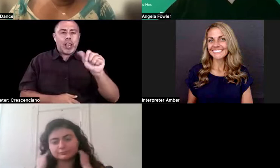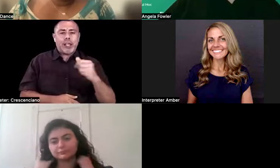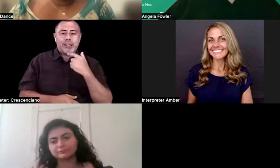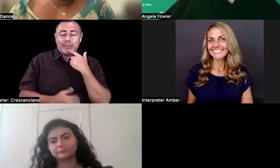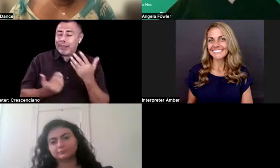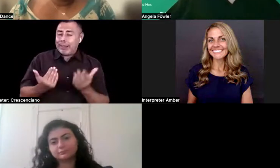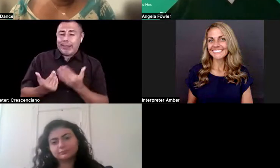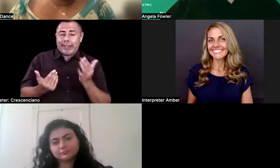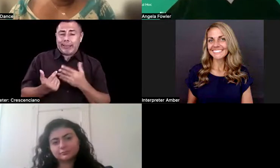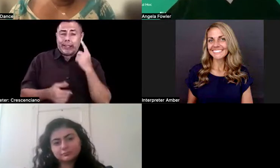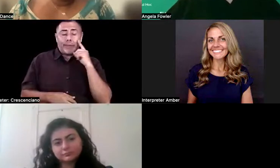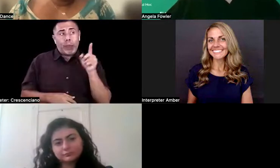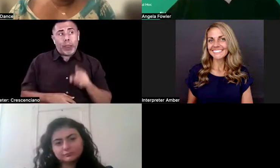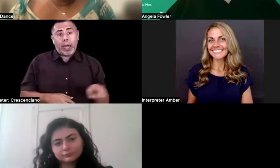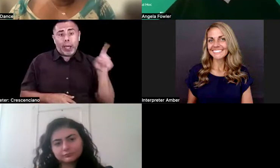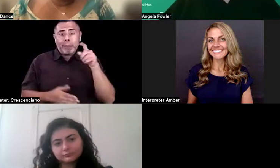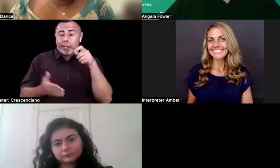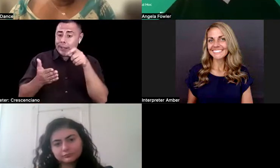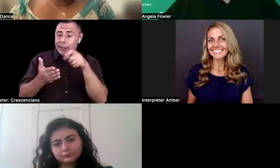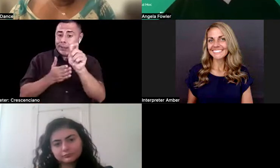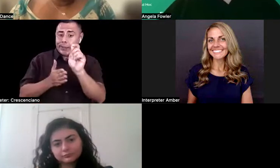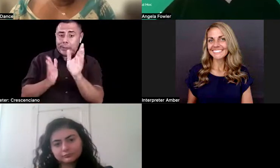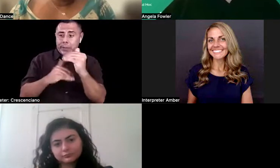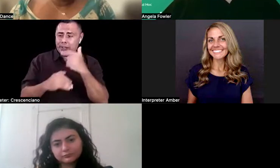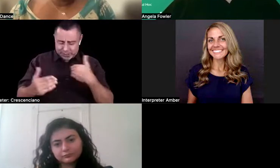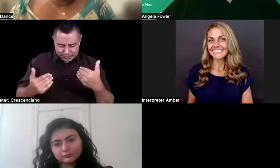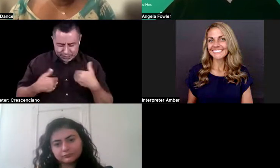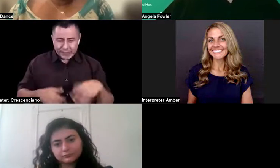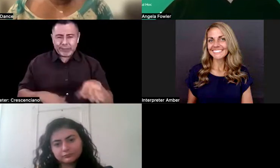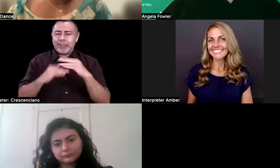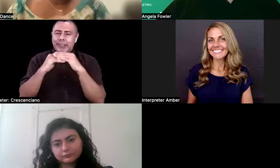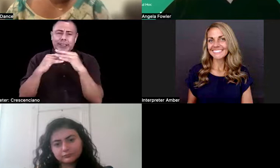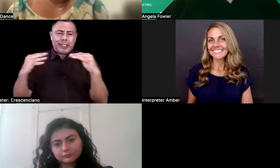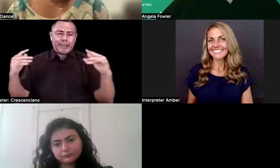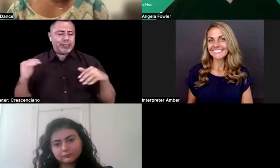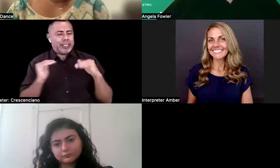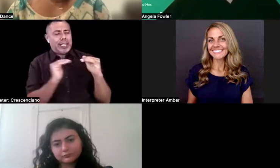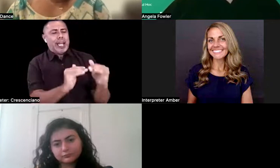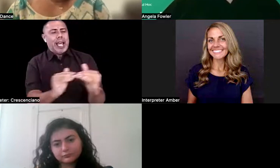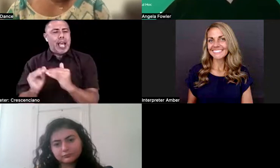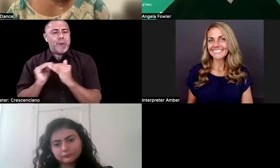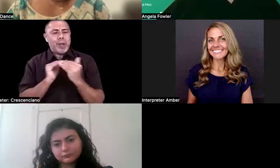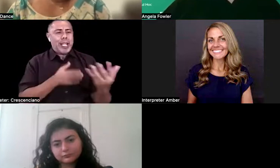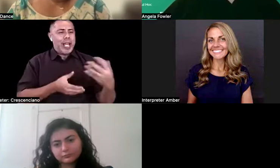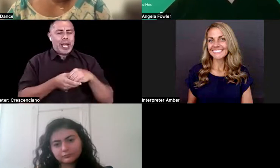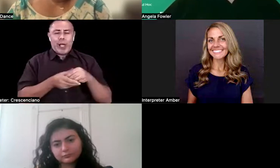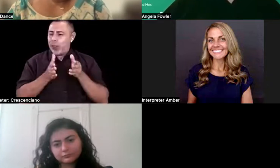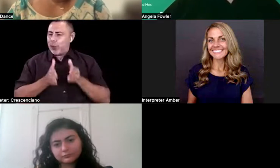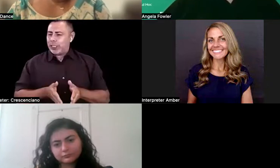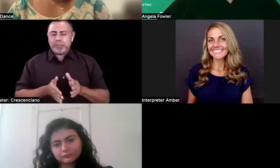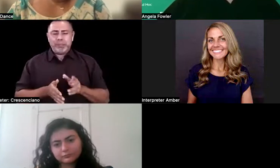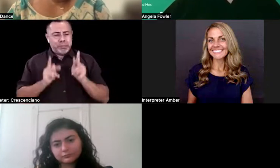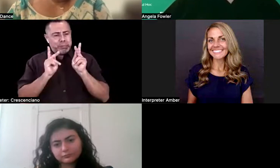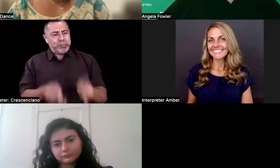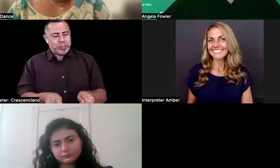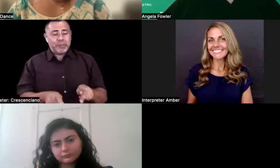and inclusion specialist. We have a advocate, but if that advocate has zero lived experience with disability,